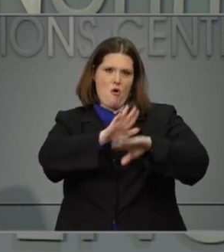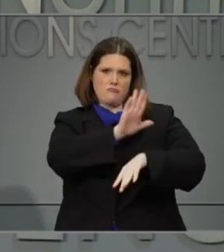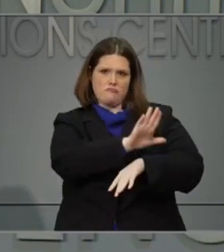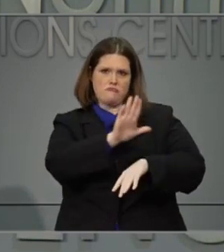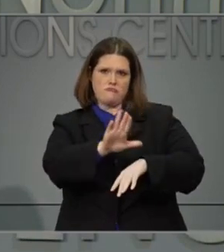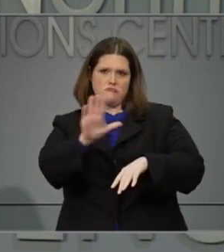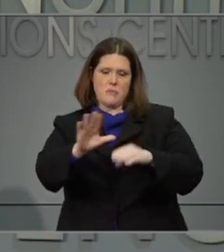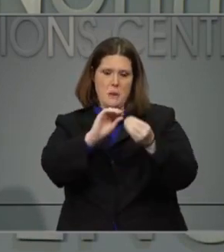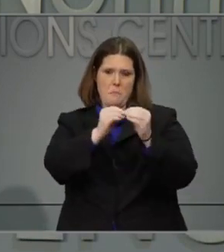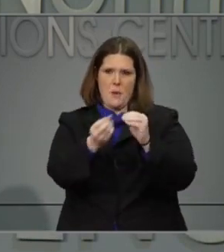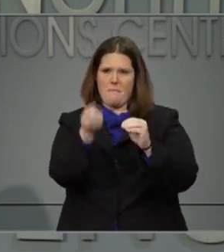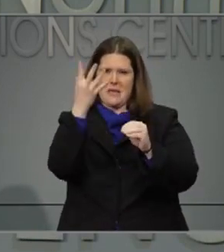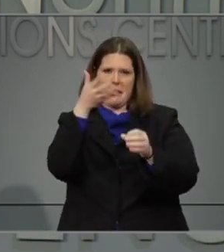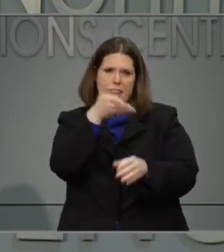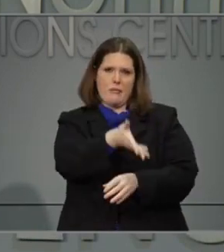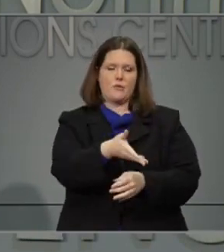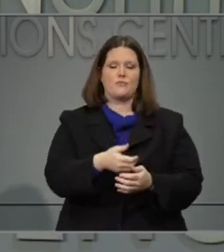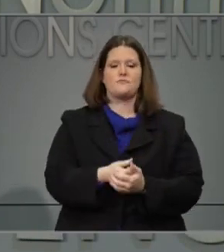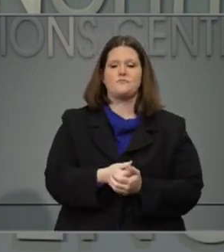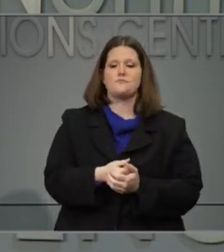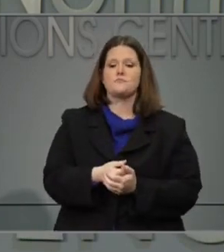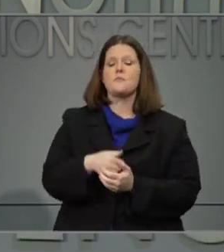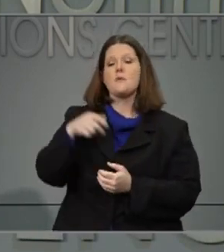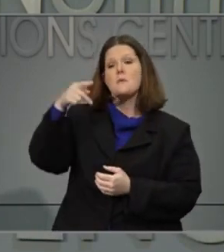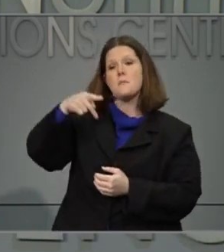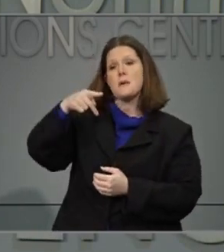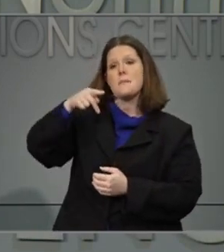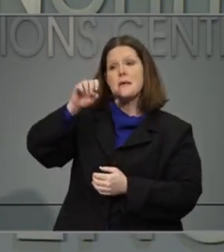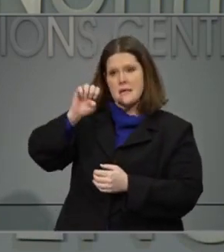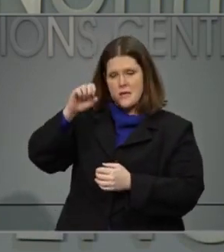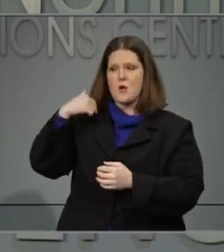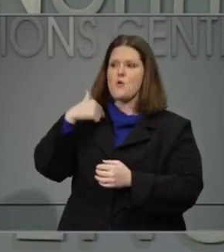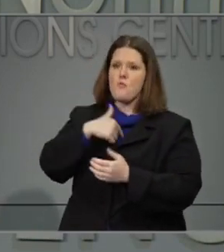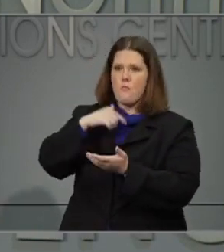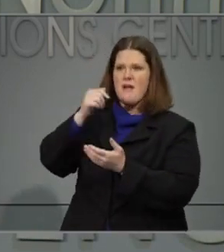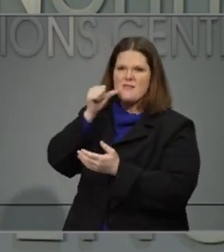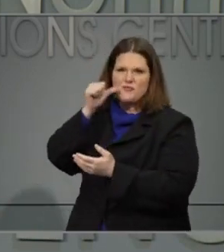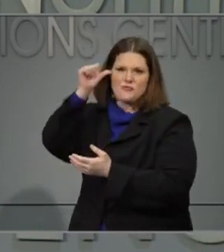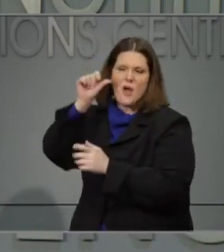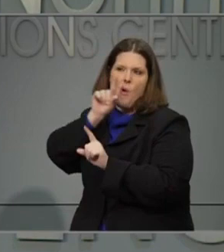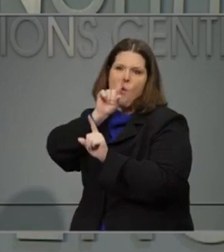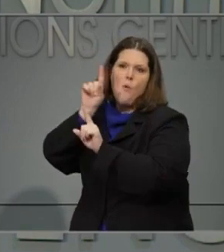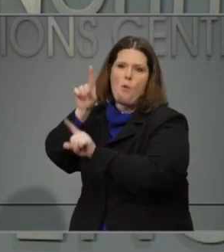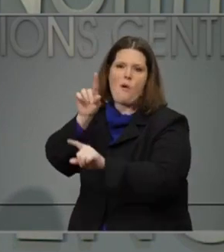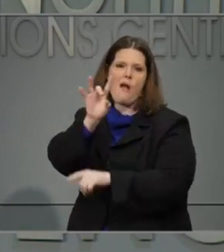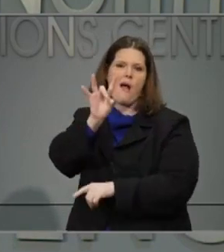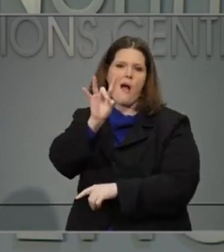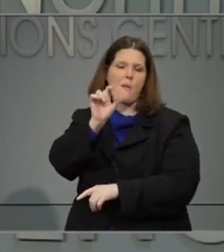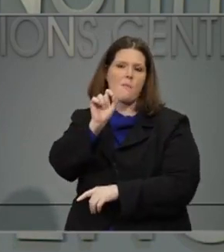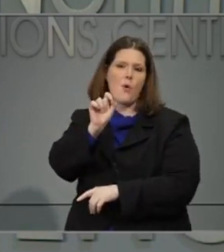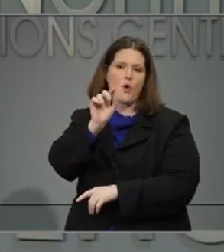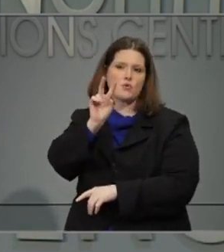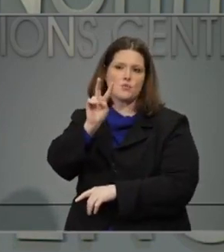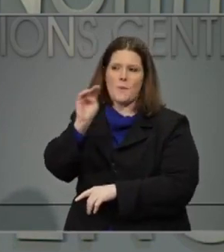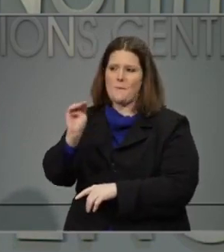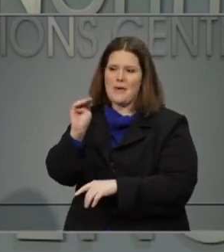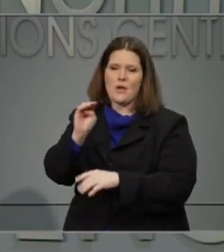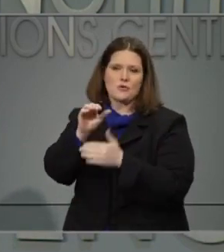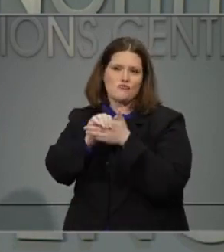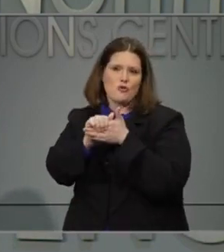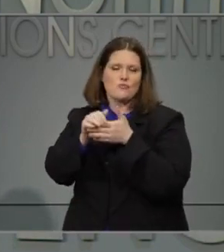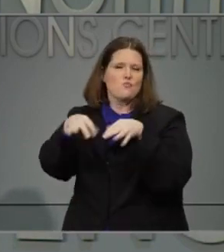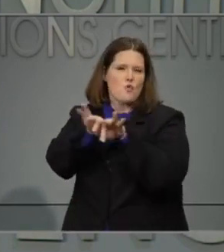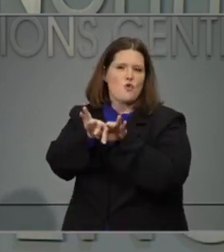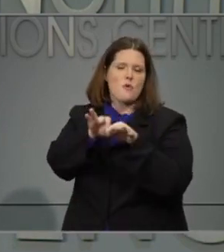our procurement of PPE equipment with another $8.2 million in orders yesterday. So far, the